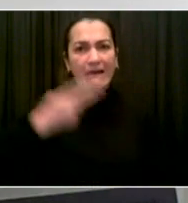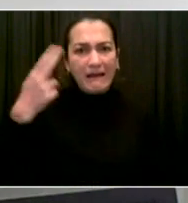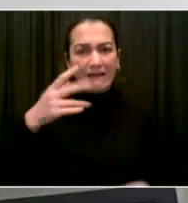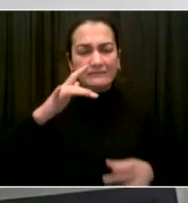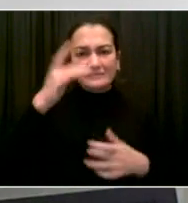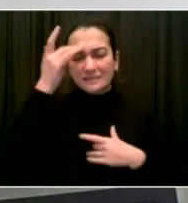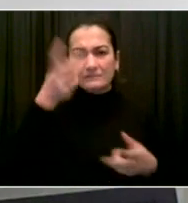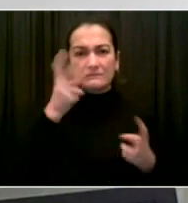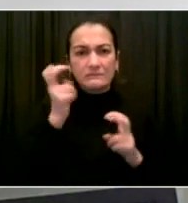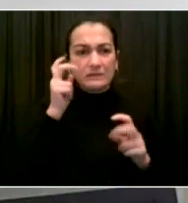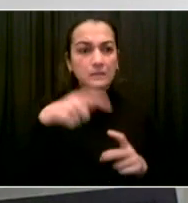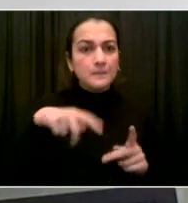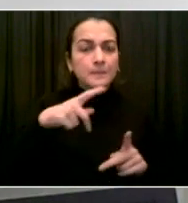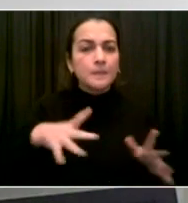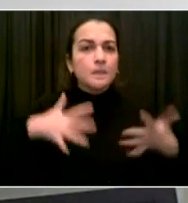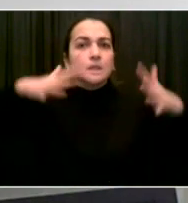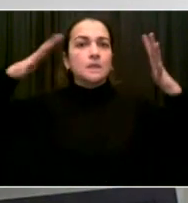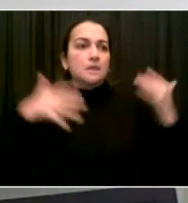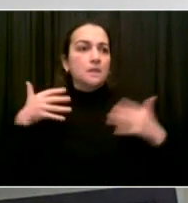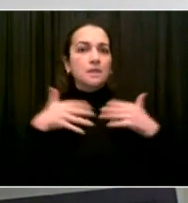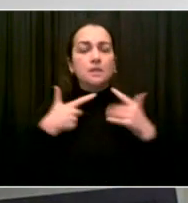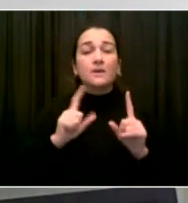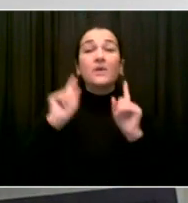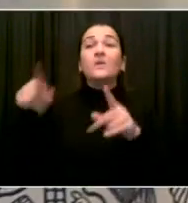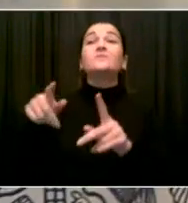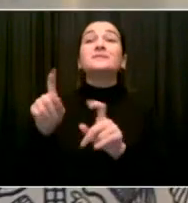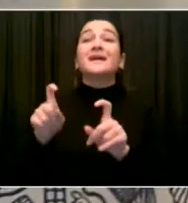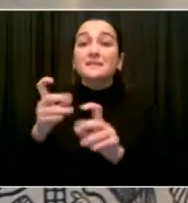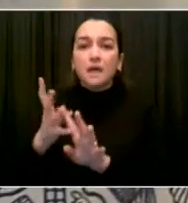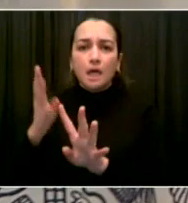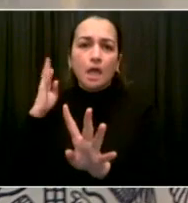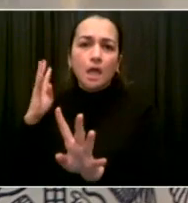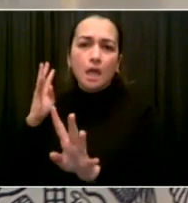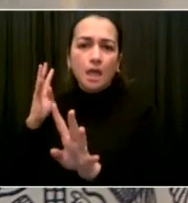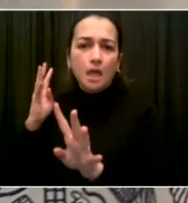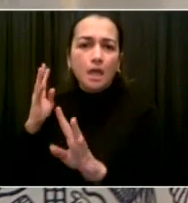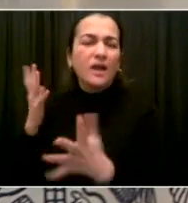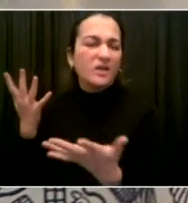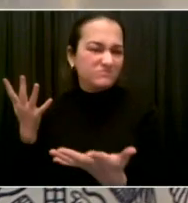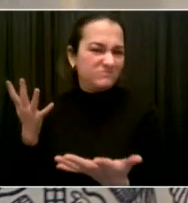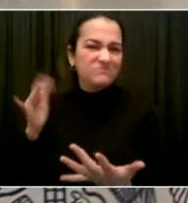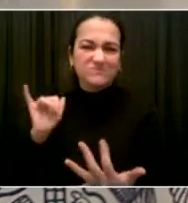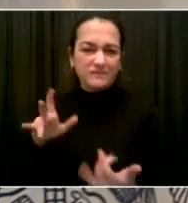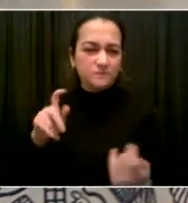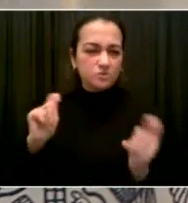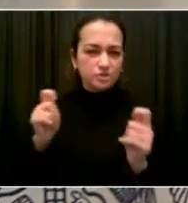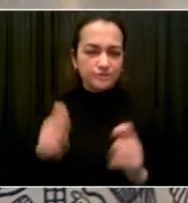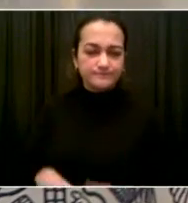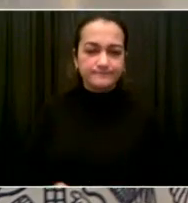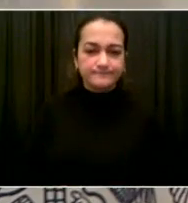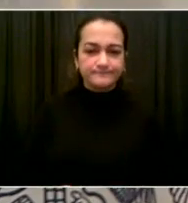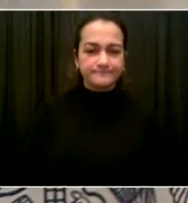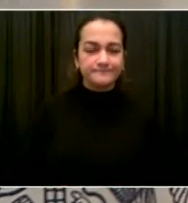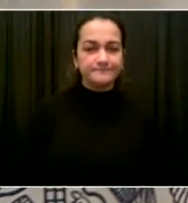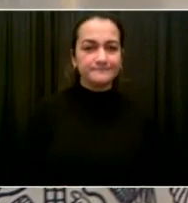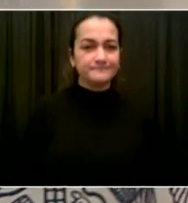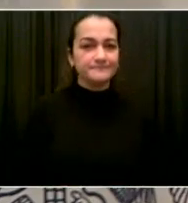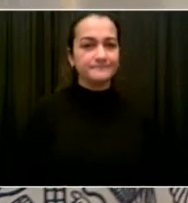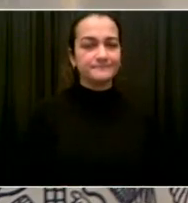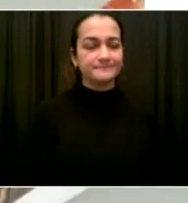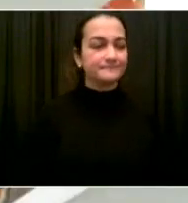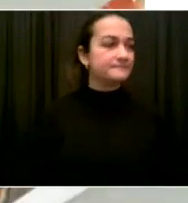about our process. Thank you. Thank you. Dr. Long. Yeah, Juliet, thank you for the question. So